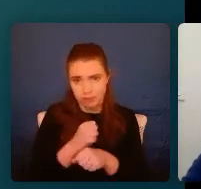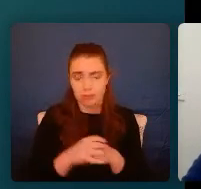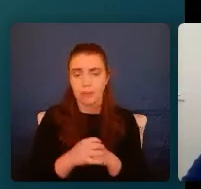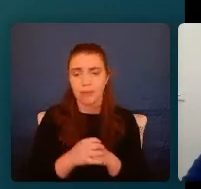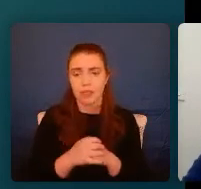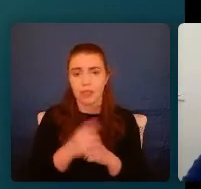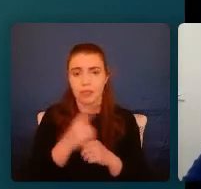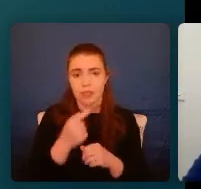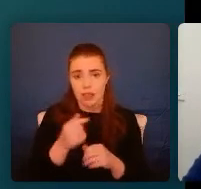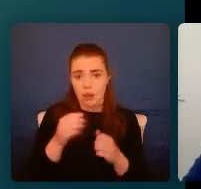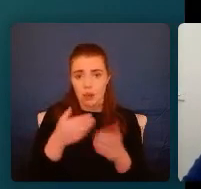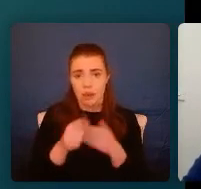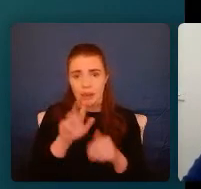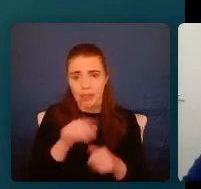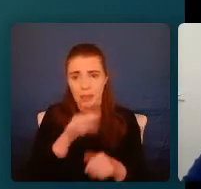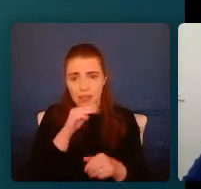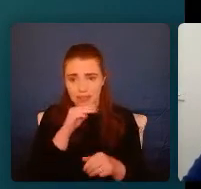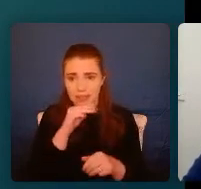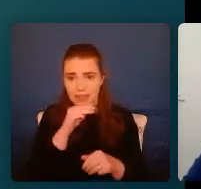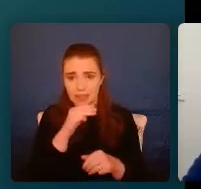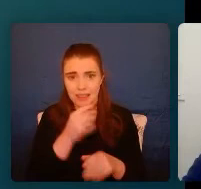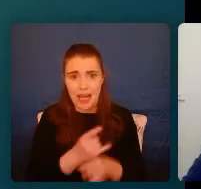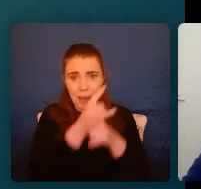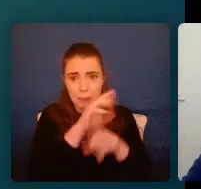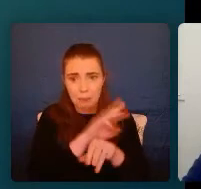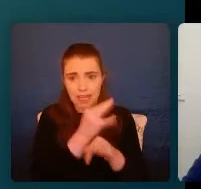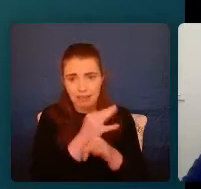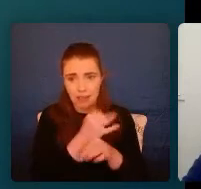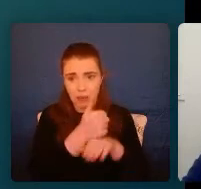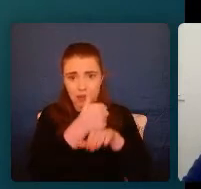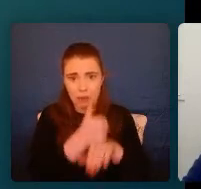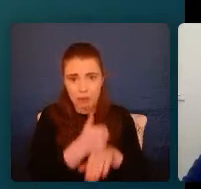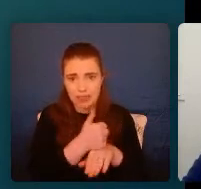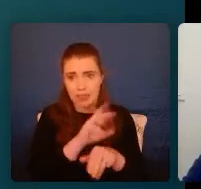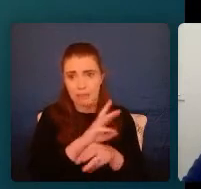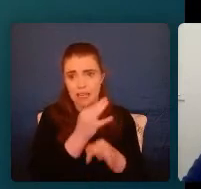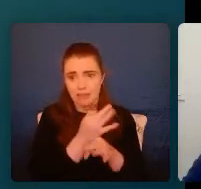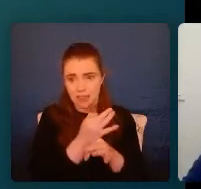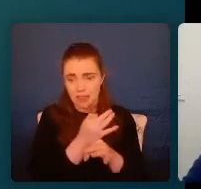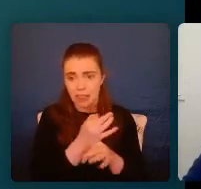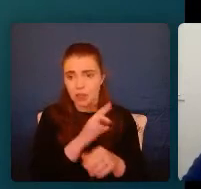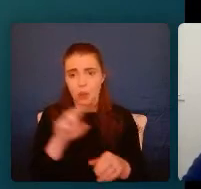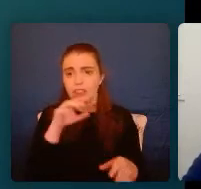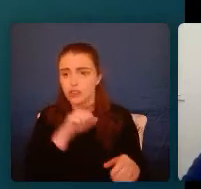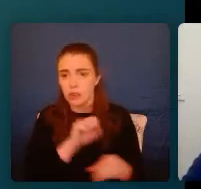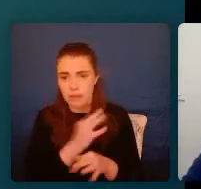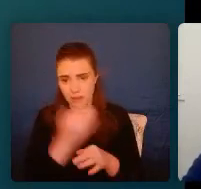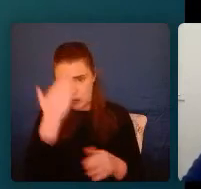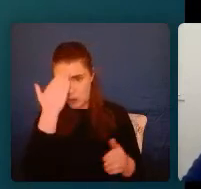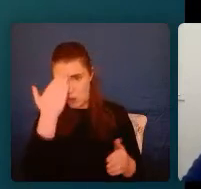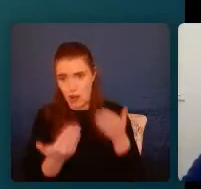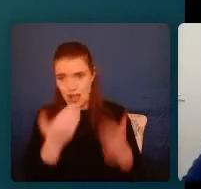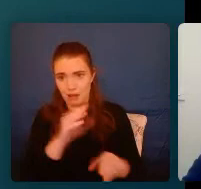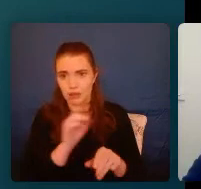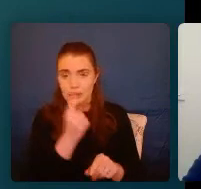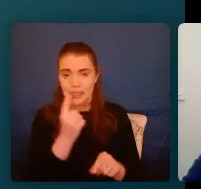a very macro level is about helping parents with the basics of parenting, not to assume that they have those skills to ensure through